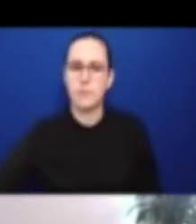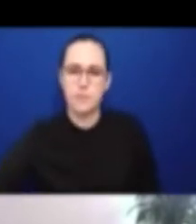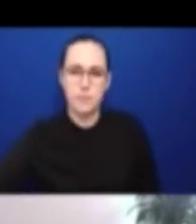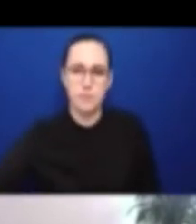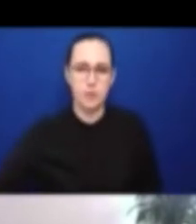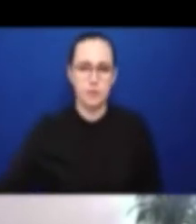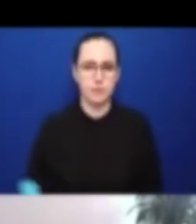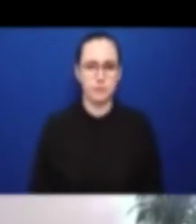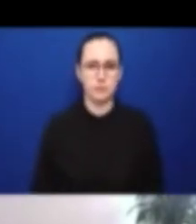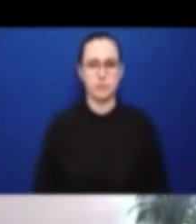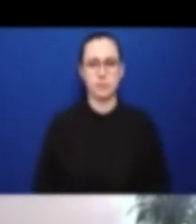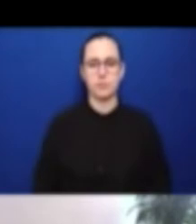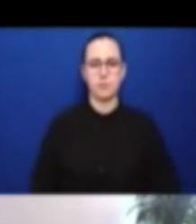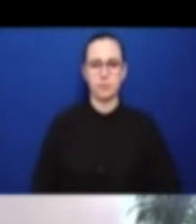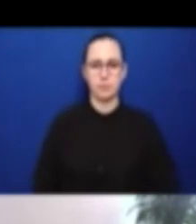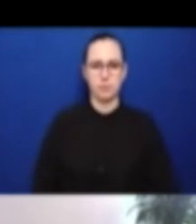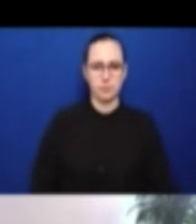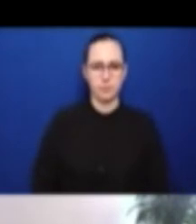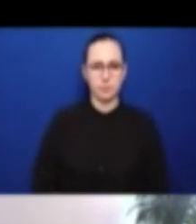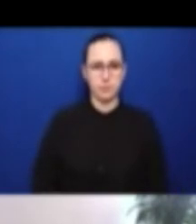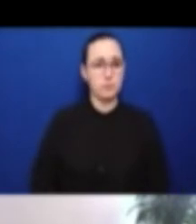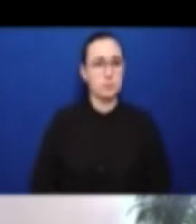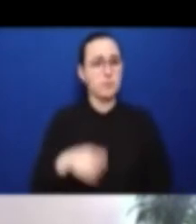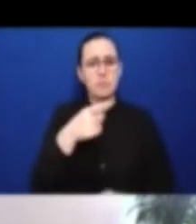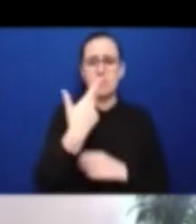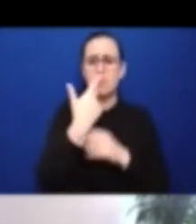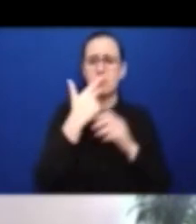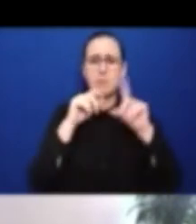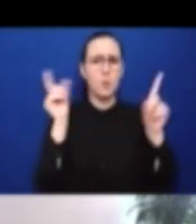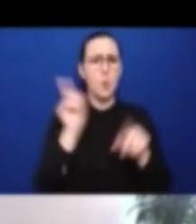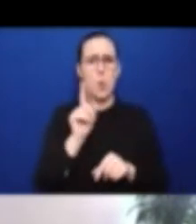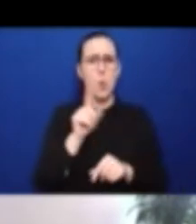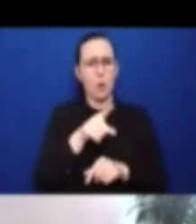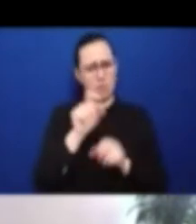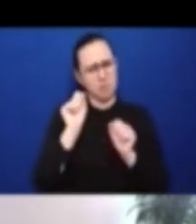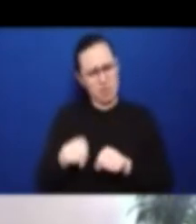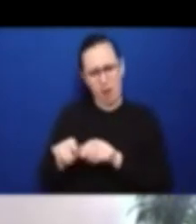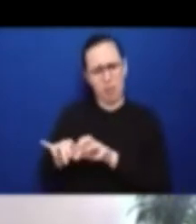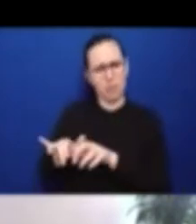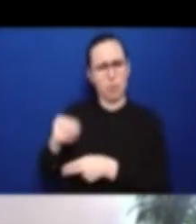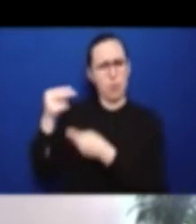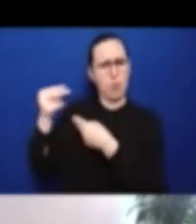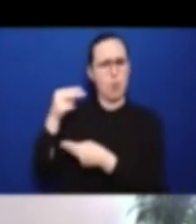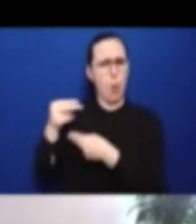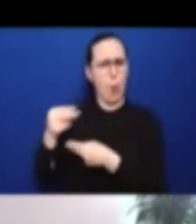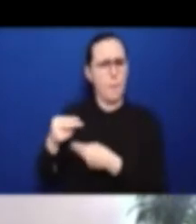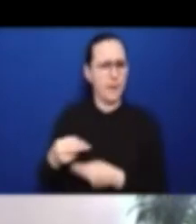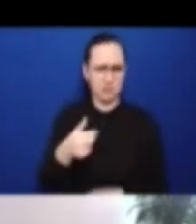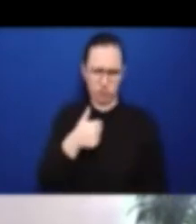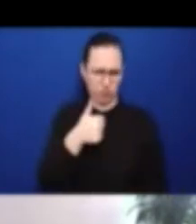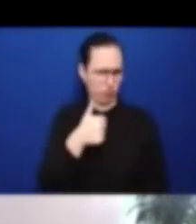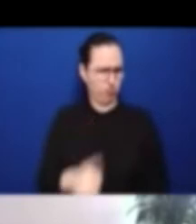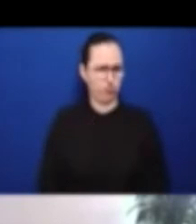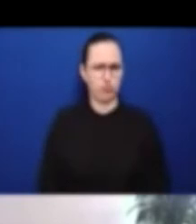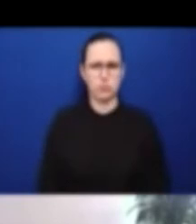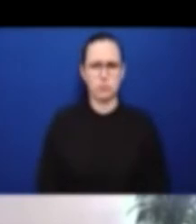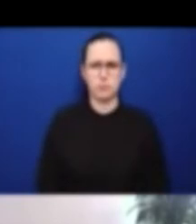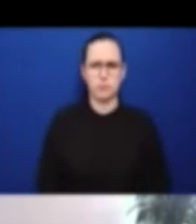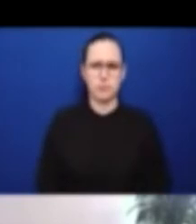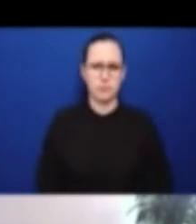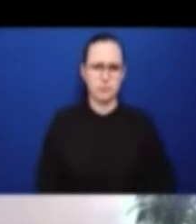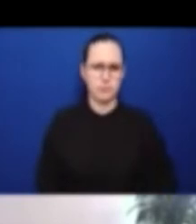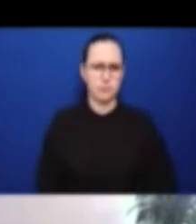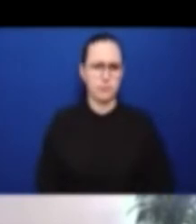want to, to ask any, any points. Well, let me just say then, if